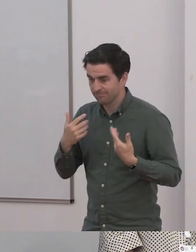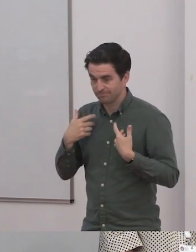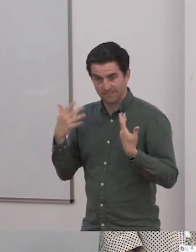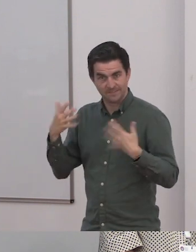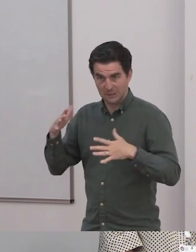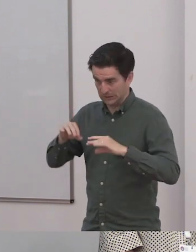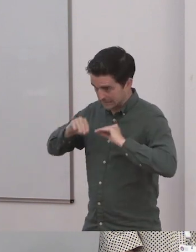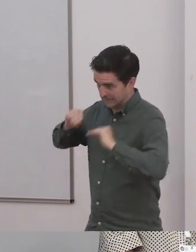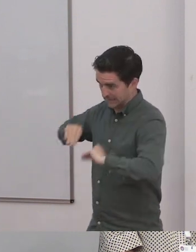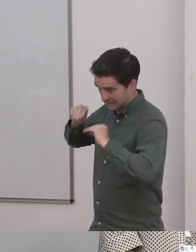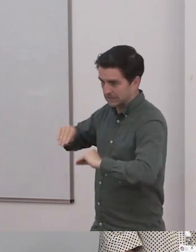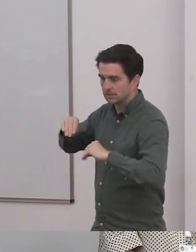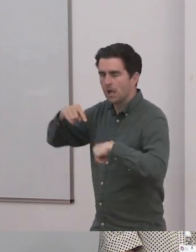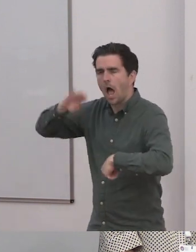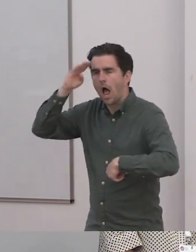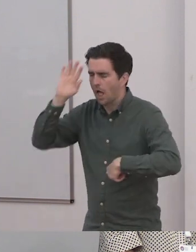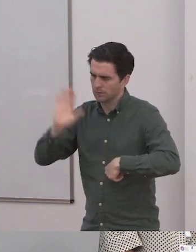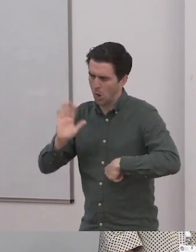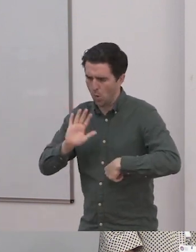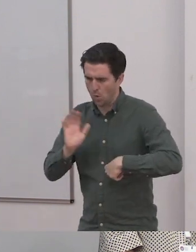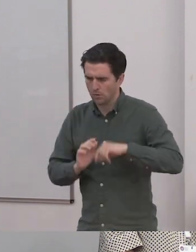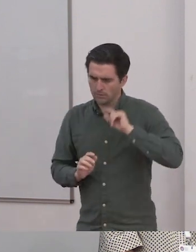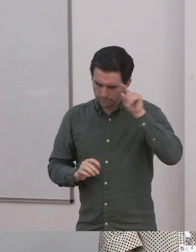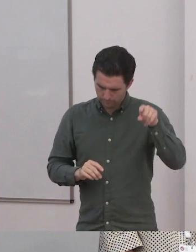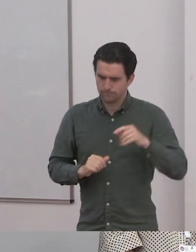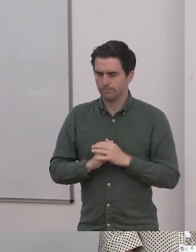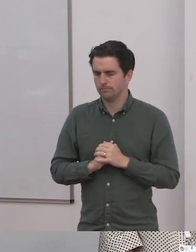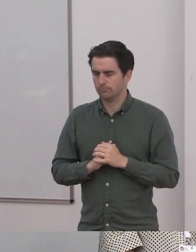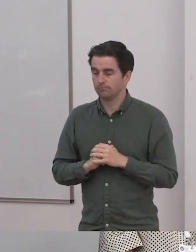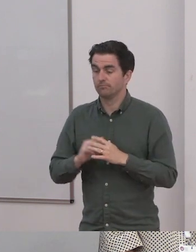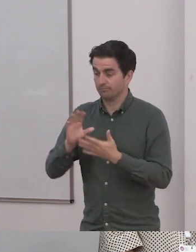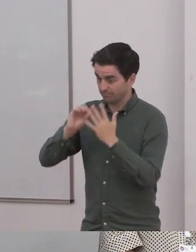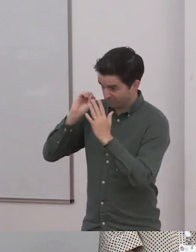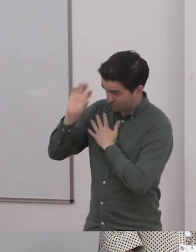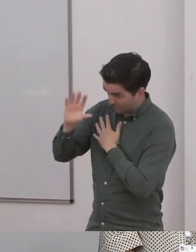for each child. And I thought, we must be doing it right.